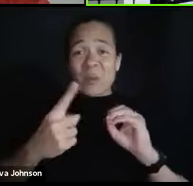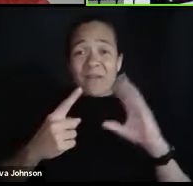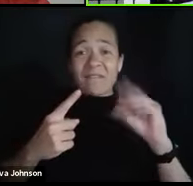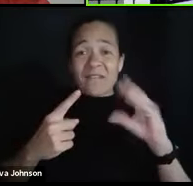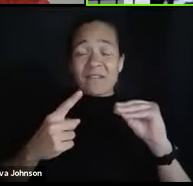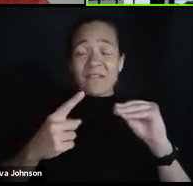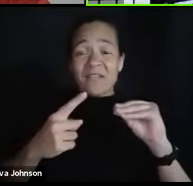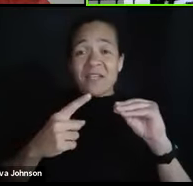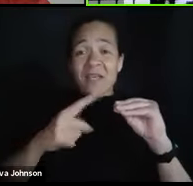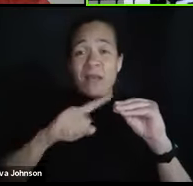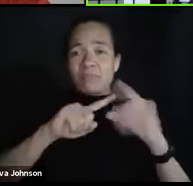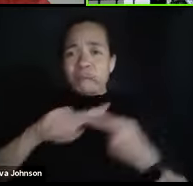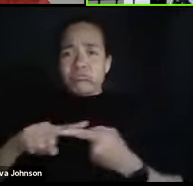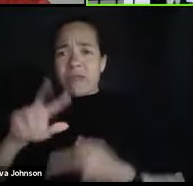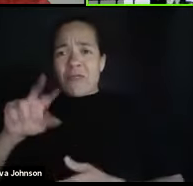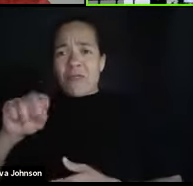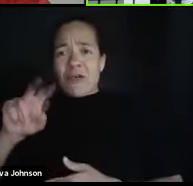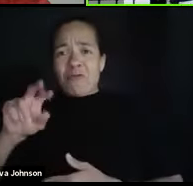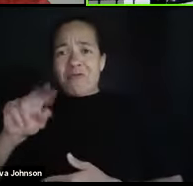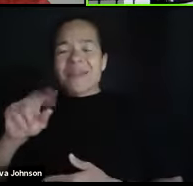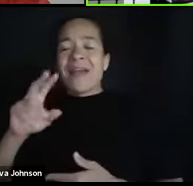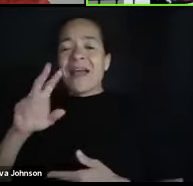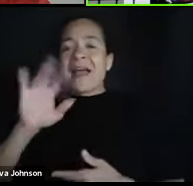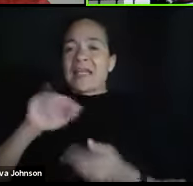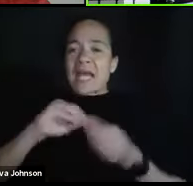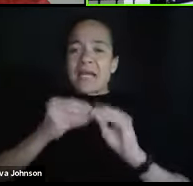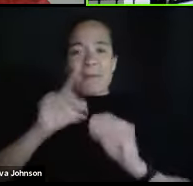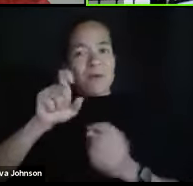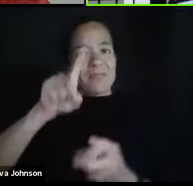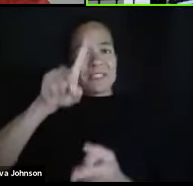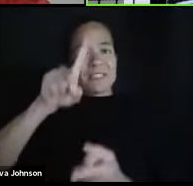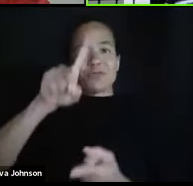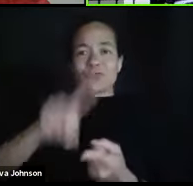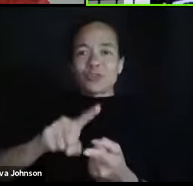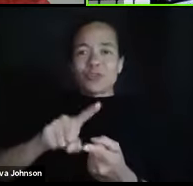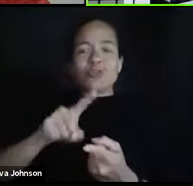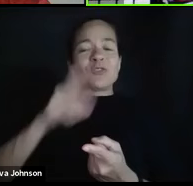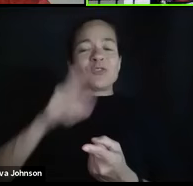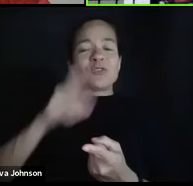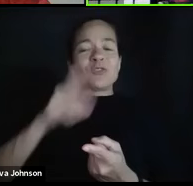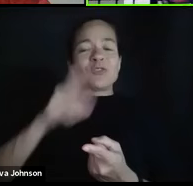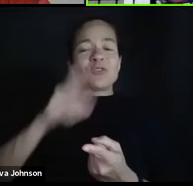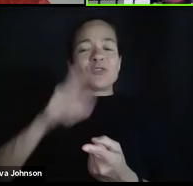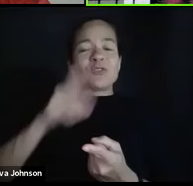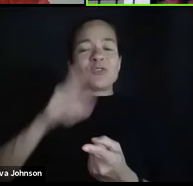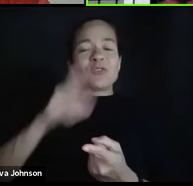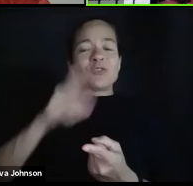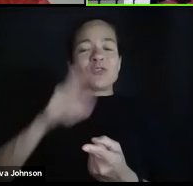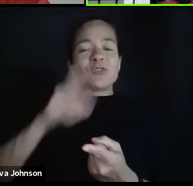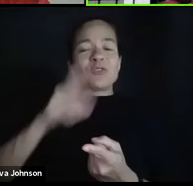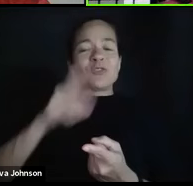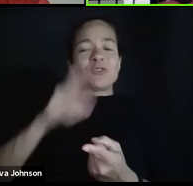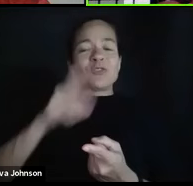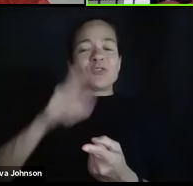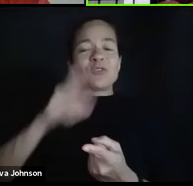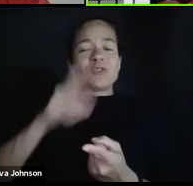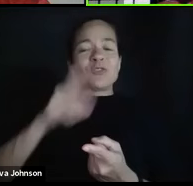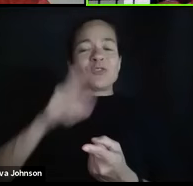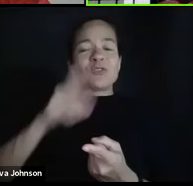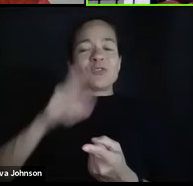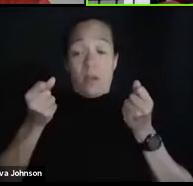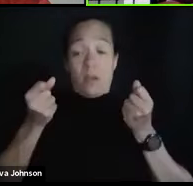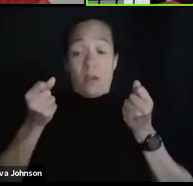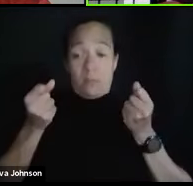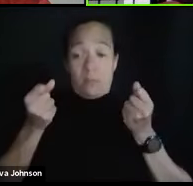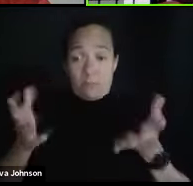when we factor in the social distancing requirements. So, many of the classes at UofL, or probably